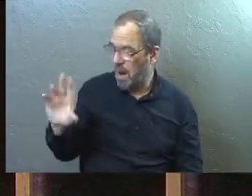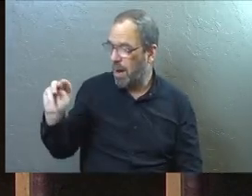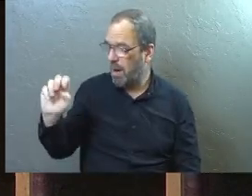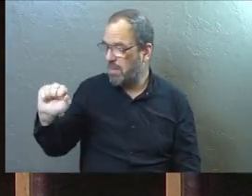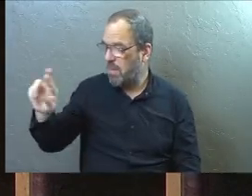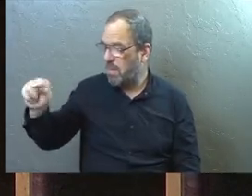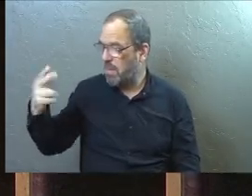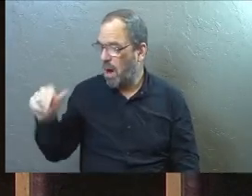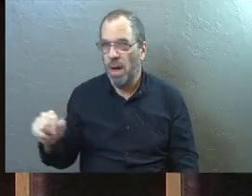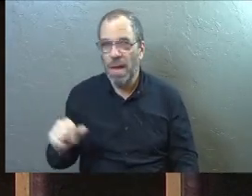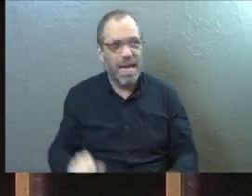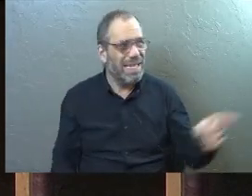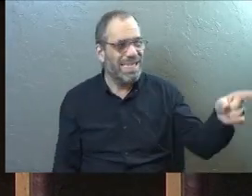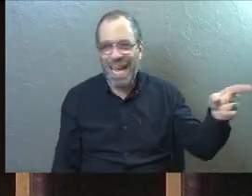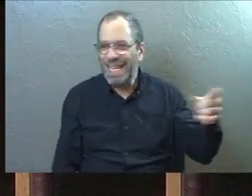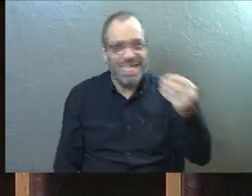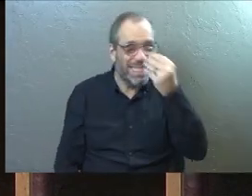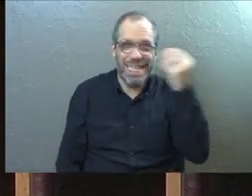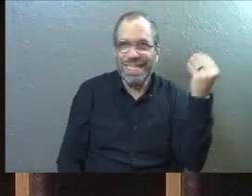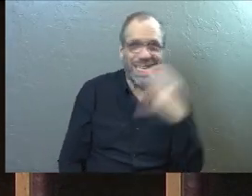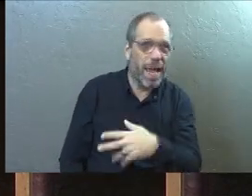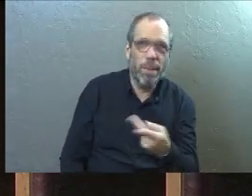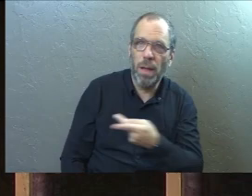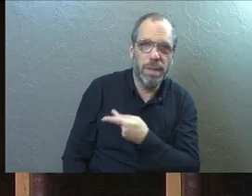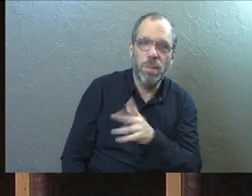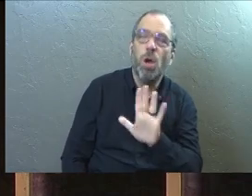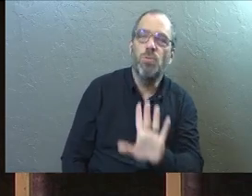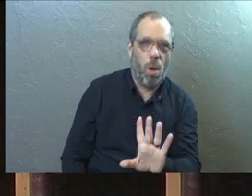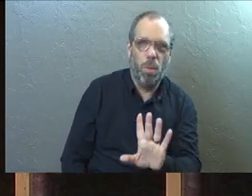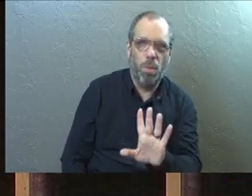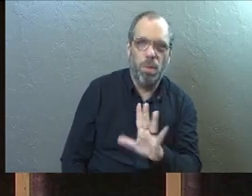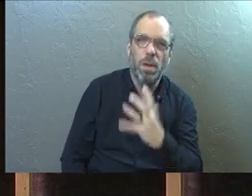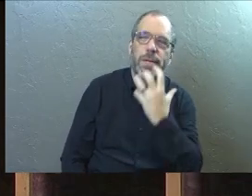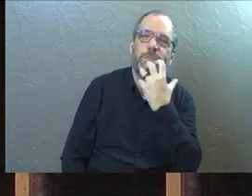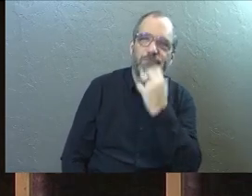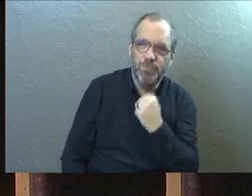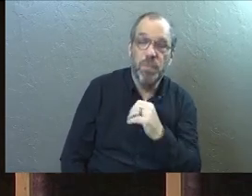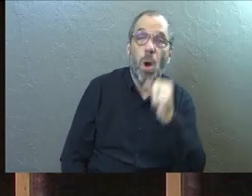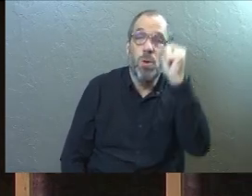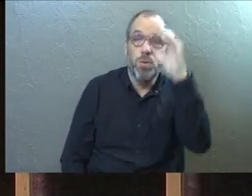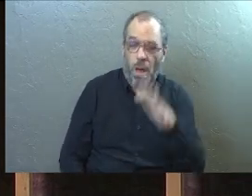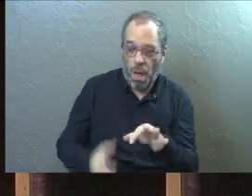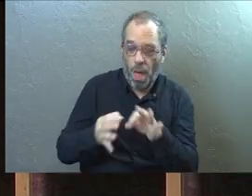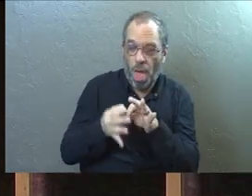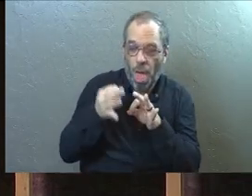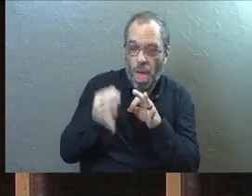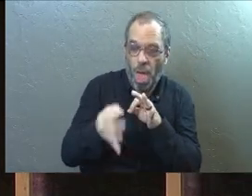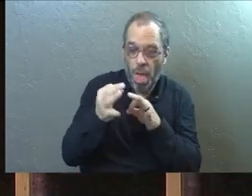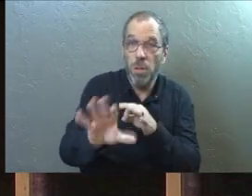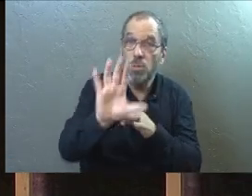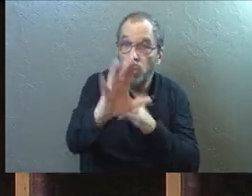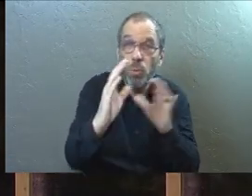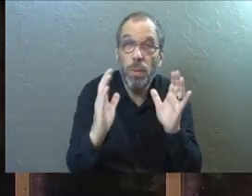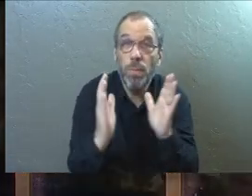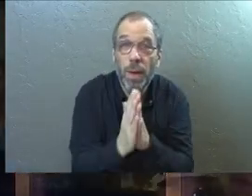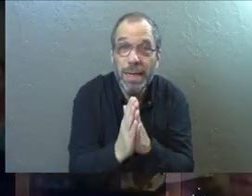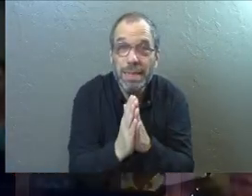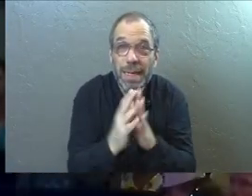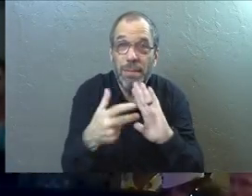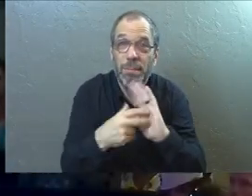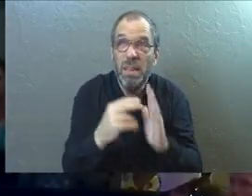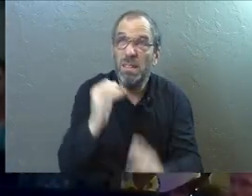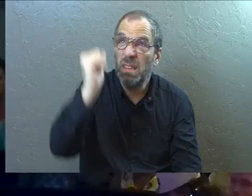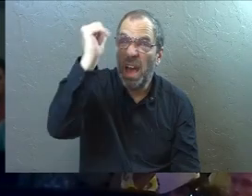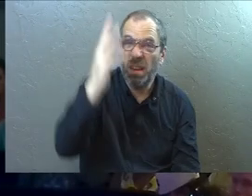equal that he was disinterested in them. And so when God delays the answers to your prayers, it does